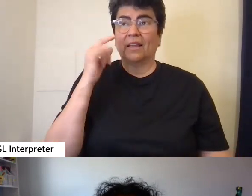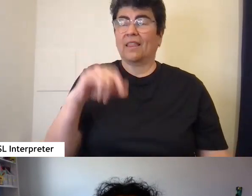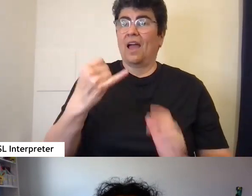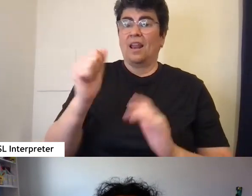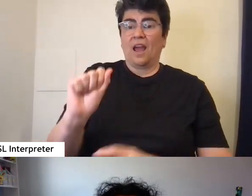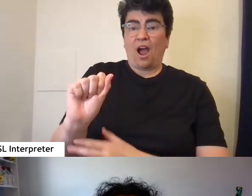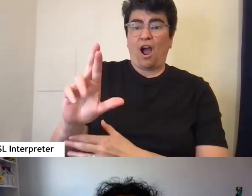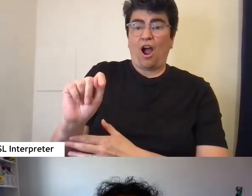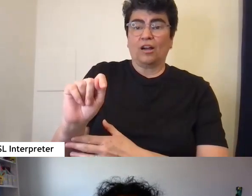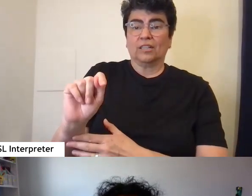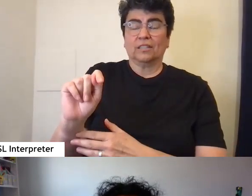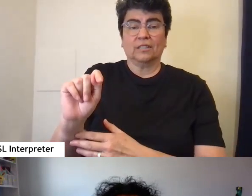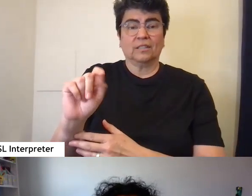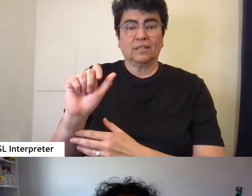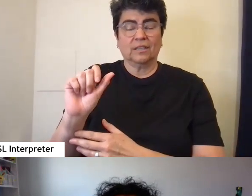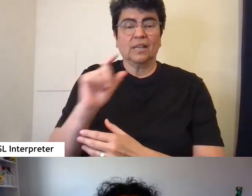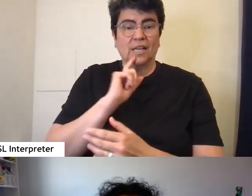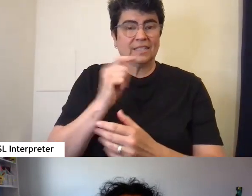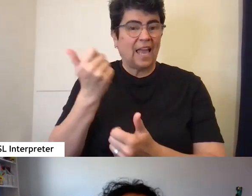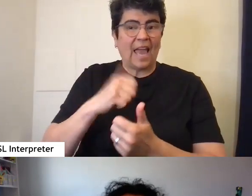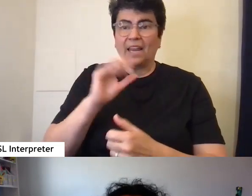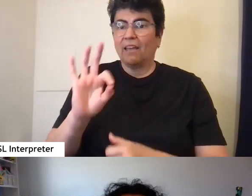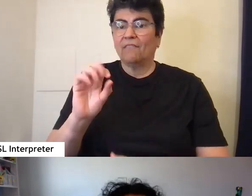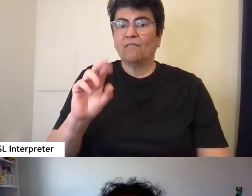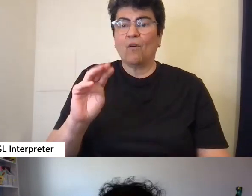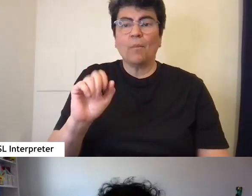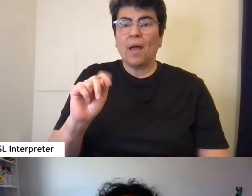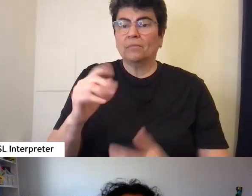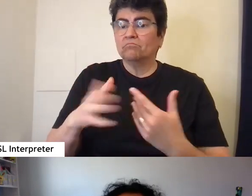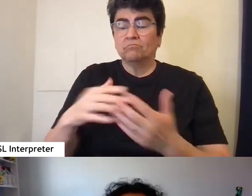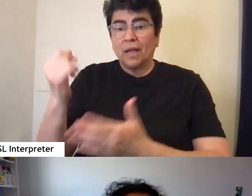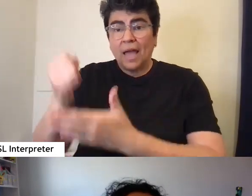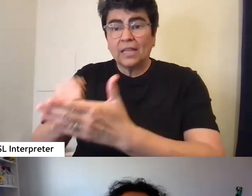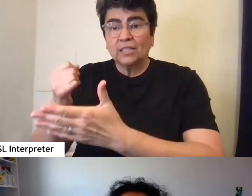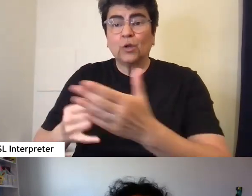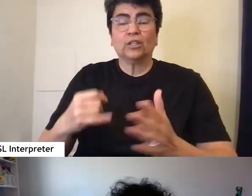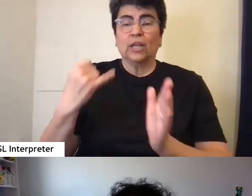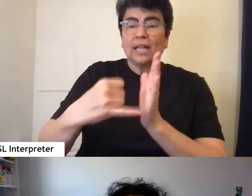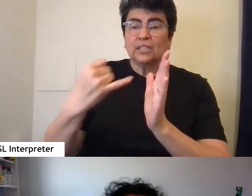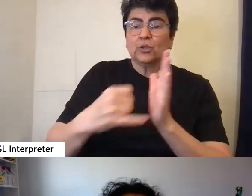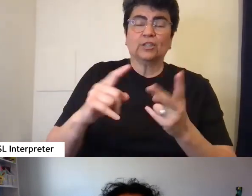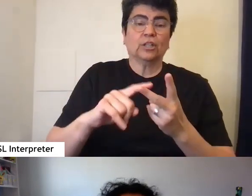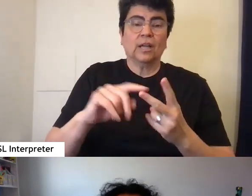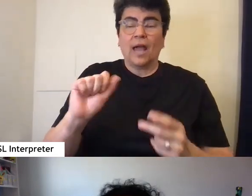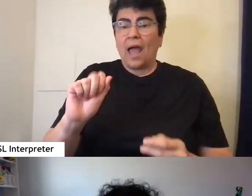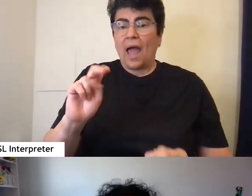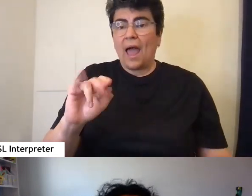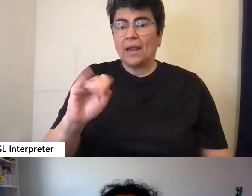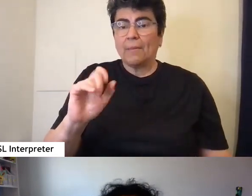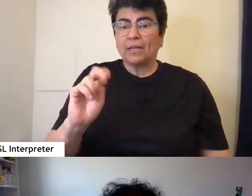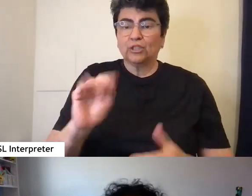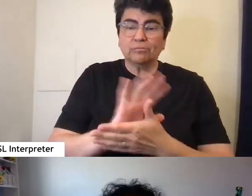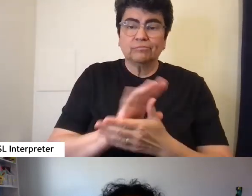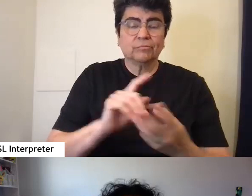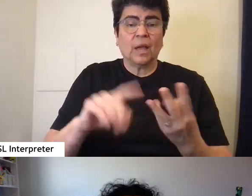in any format, whether it be illustration or animation or music or,